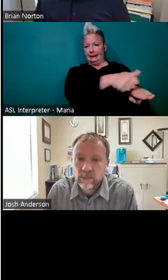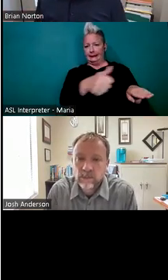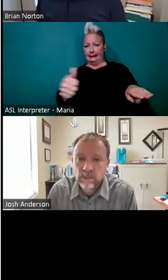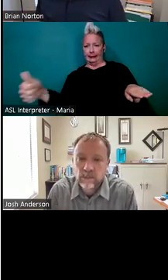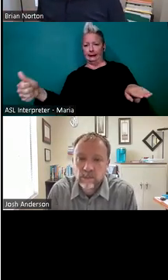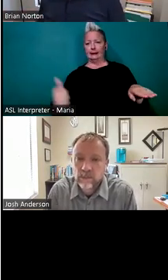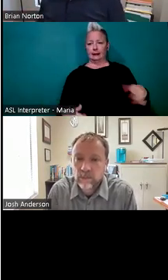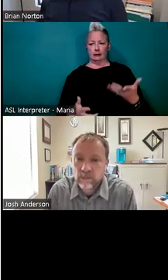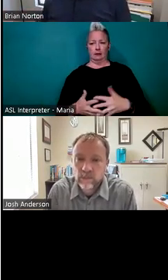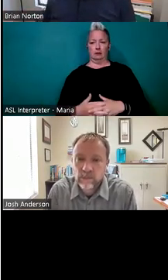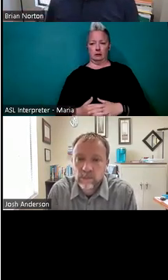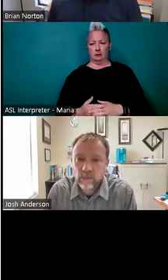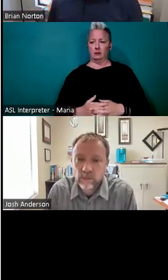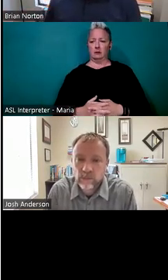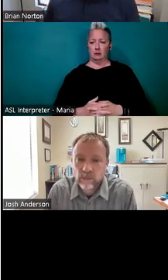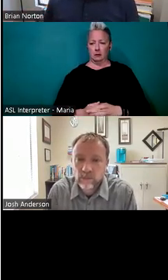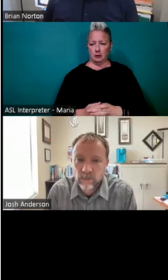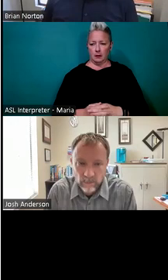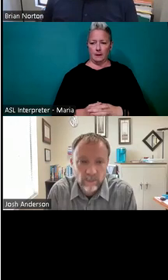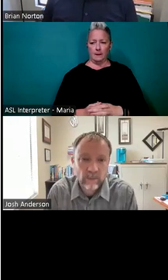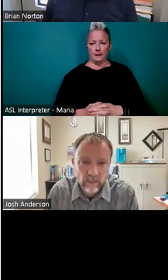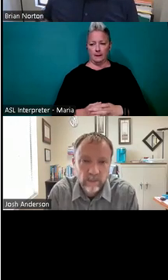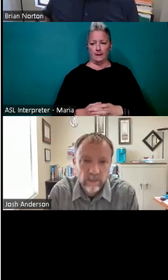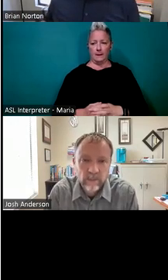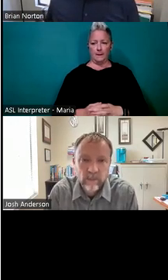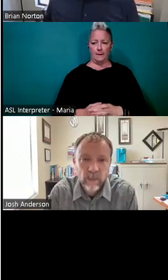shelf. Um, and you could do that as well for sure.